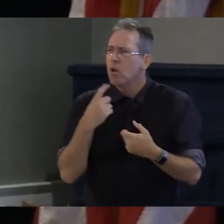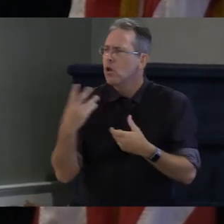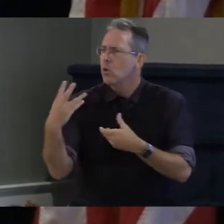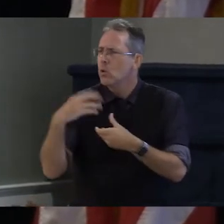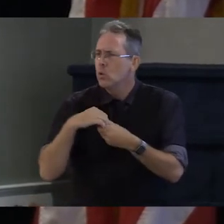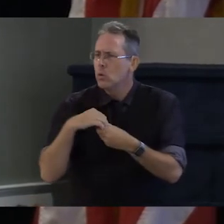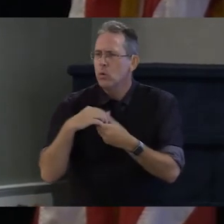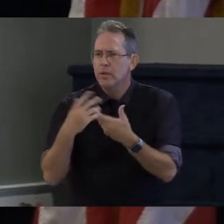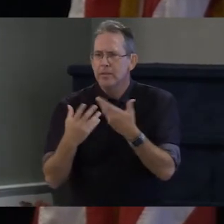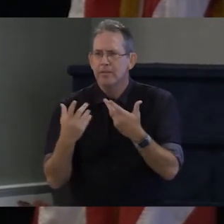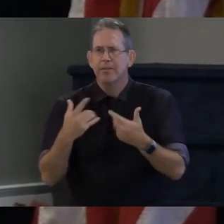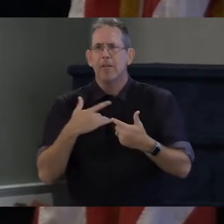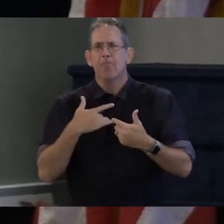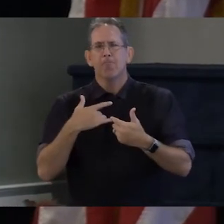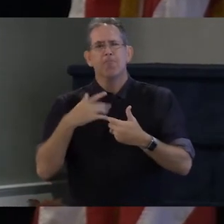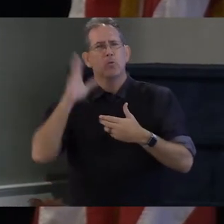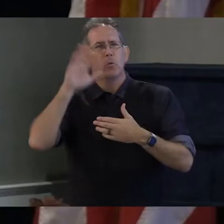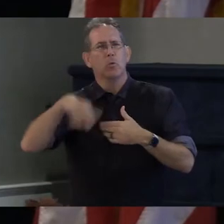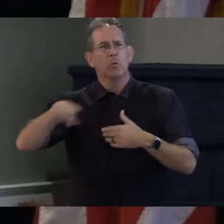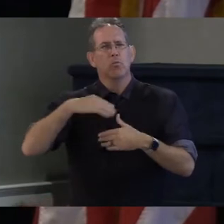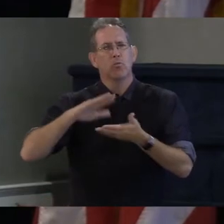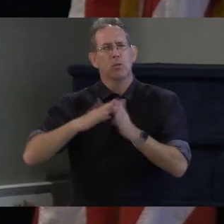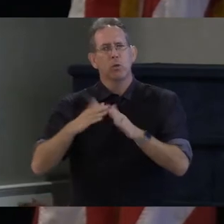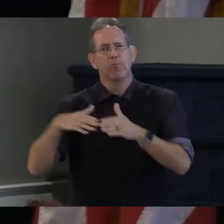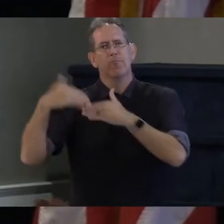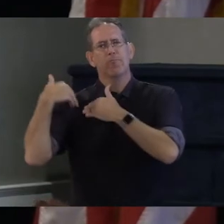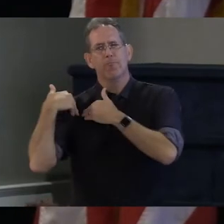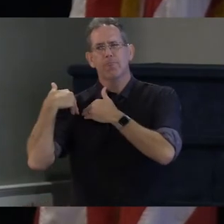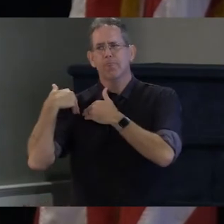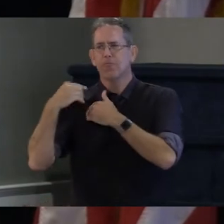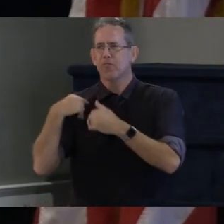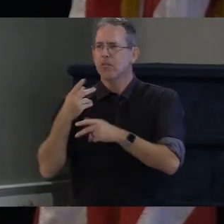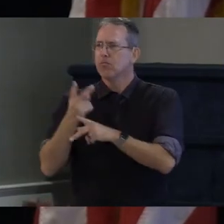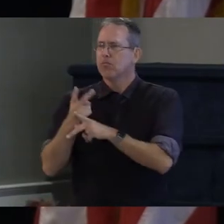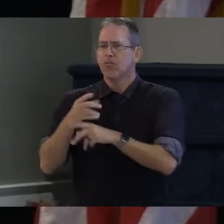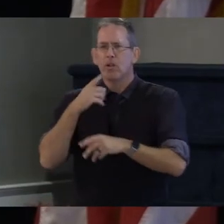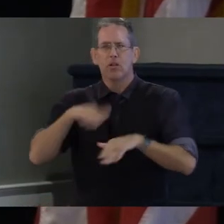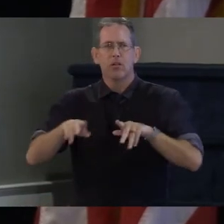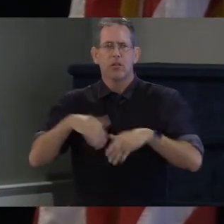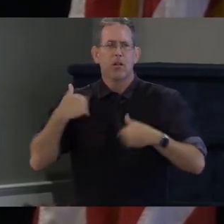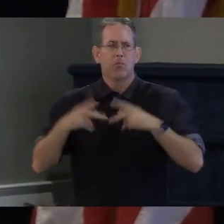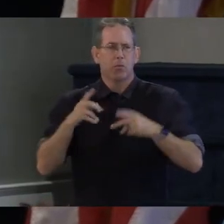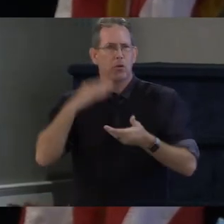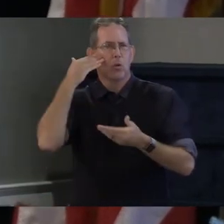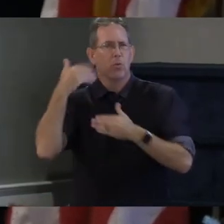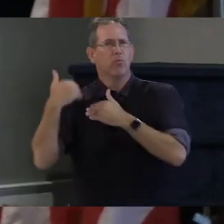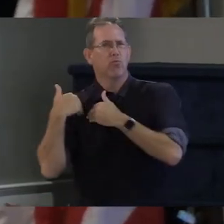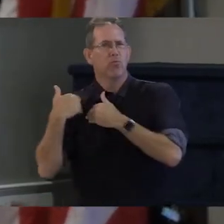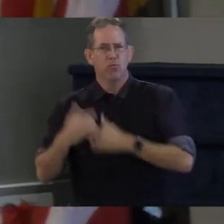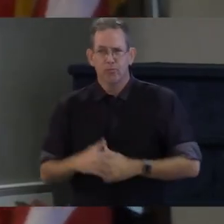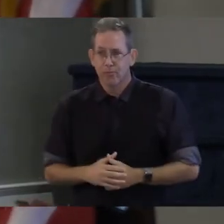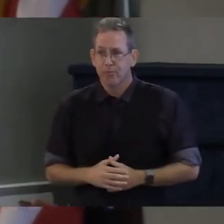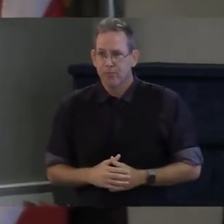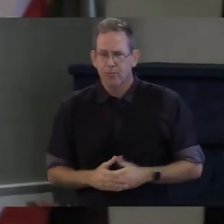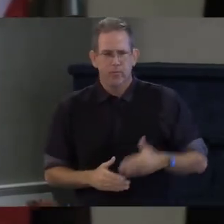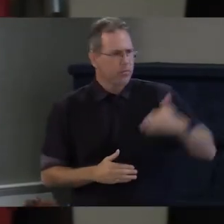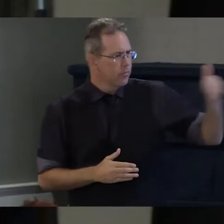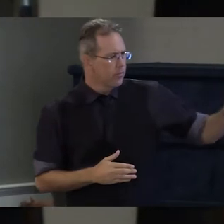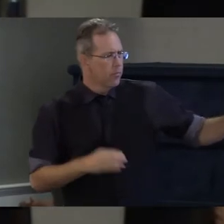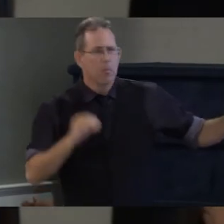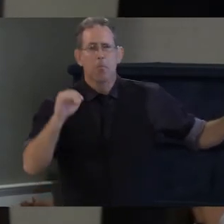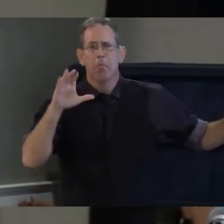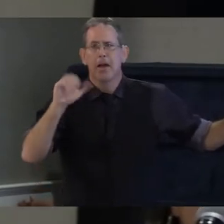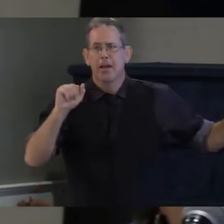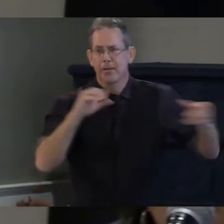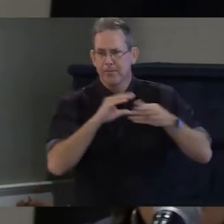responsibility and duty in our young people pick a ballot so having um sat